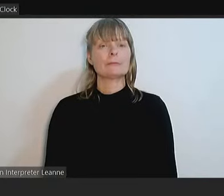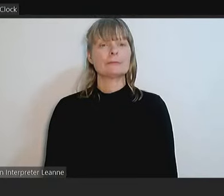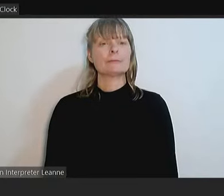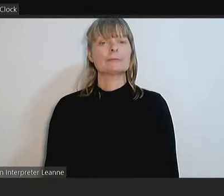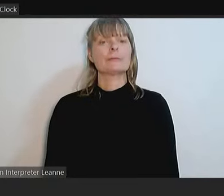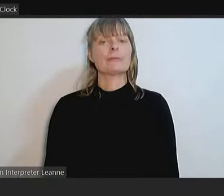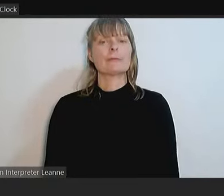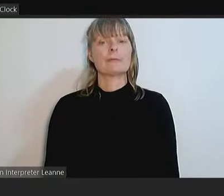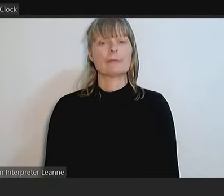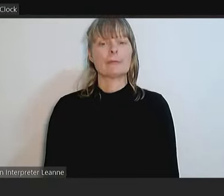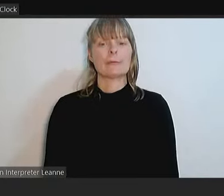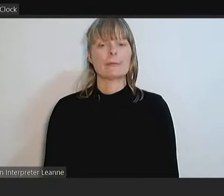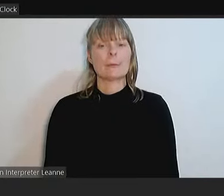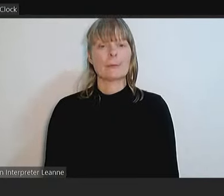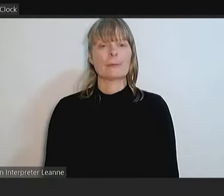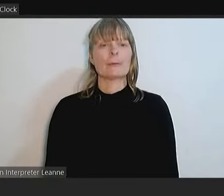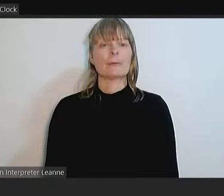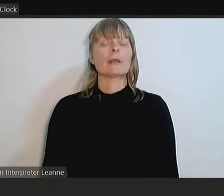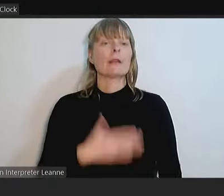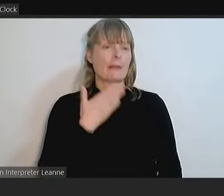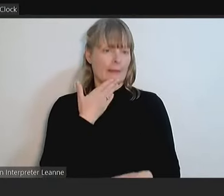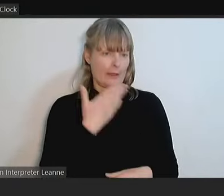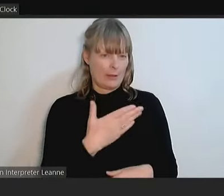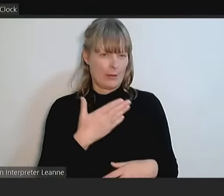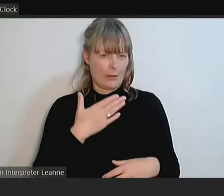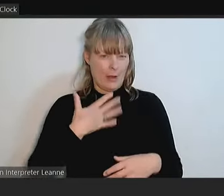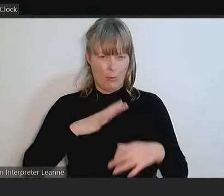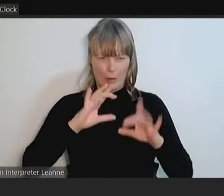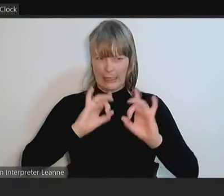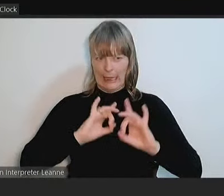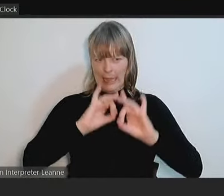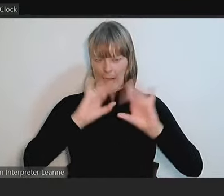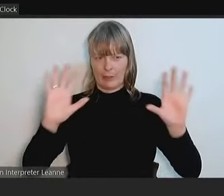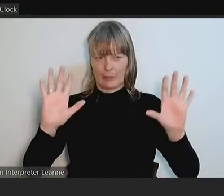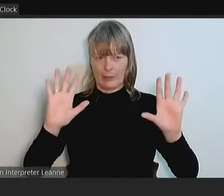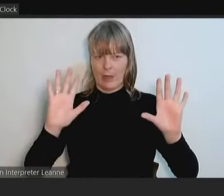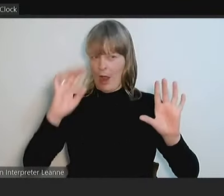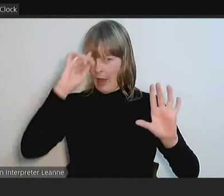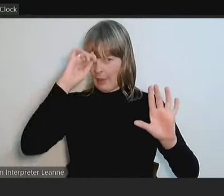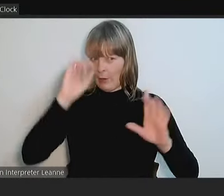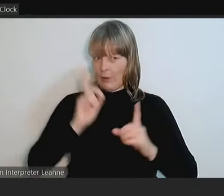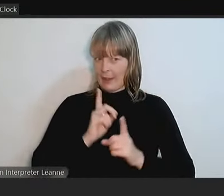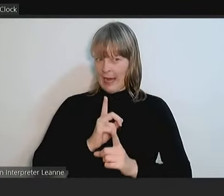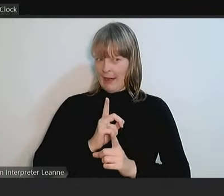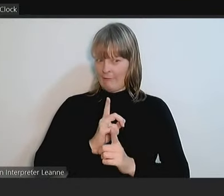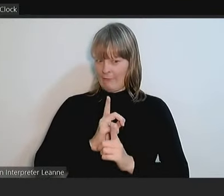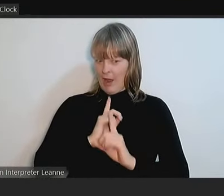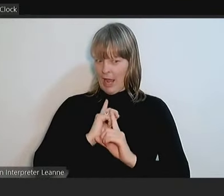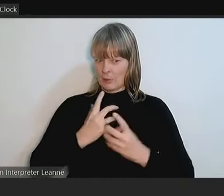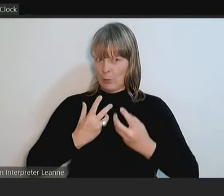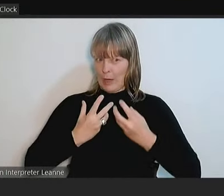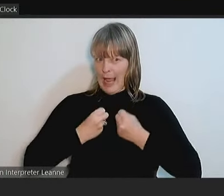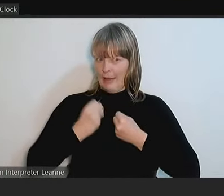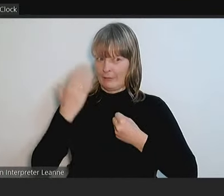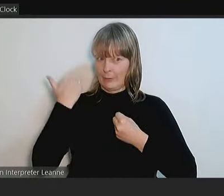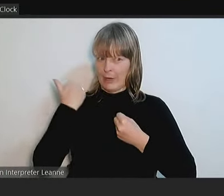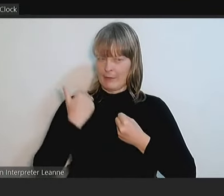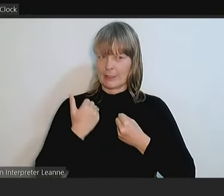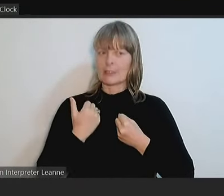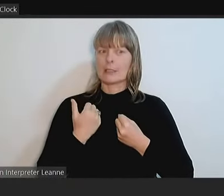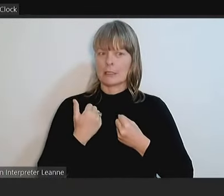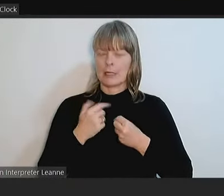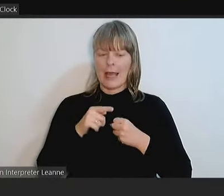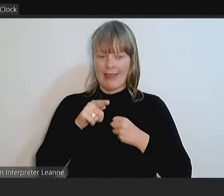Councillor DEMITRIATIS. Thank you, Mayor. I just wanted clarity because I believe the advice that we were given previously was that this particular